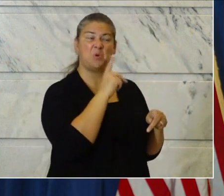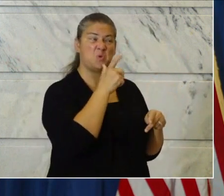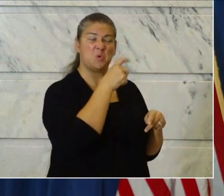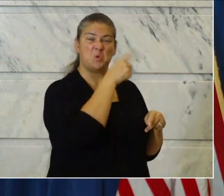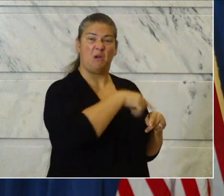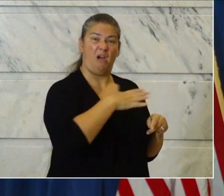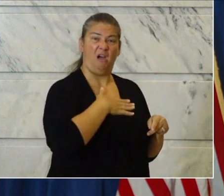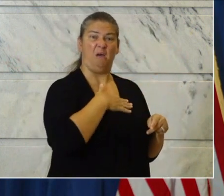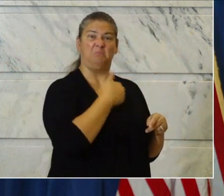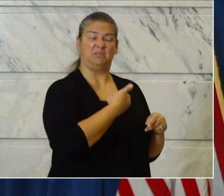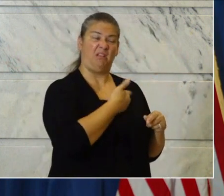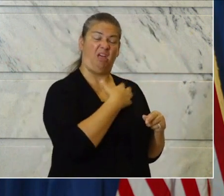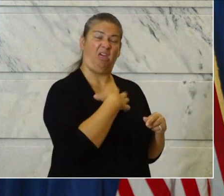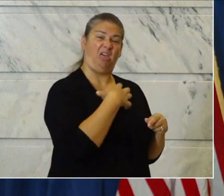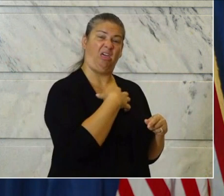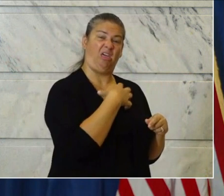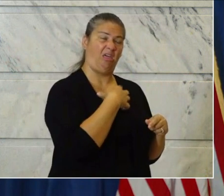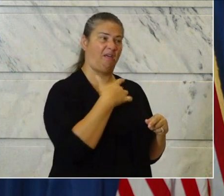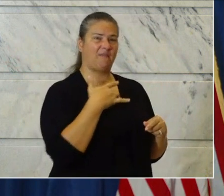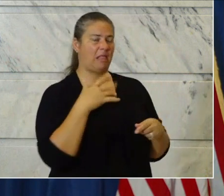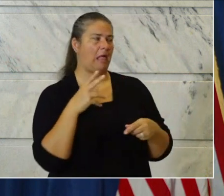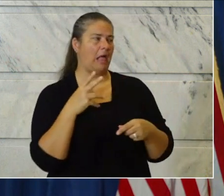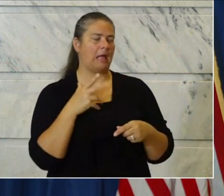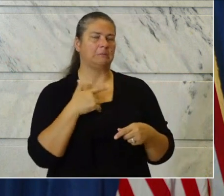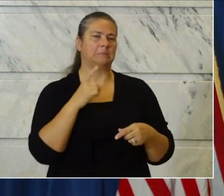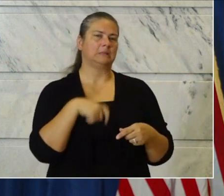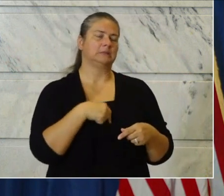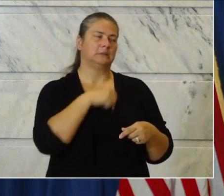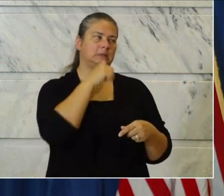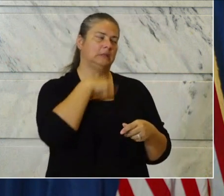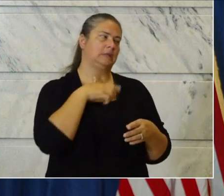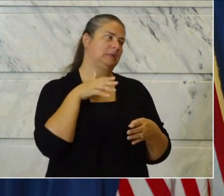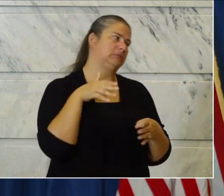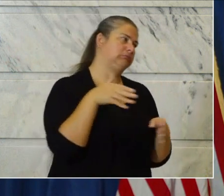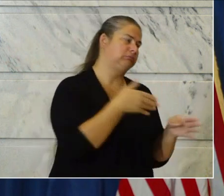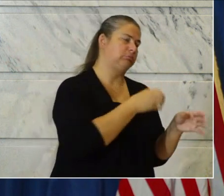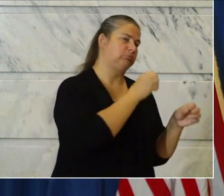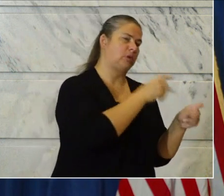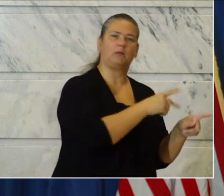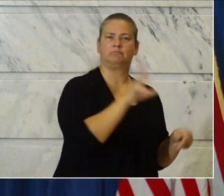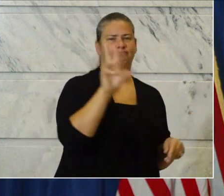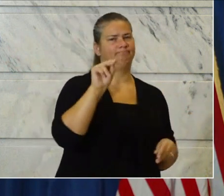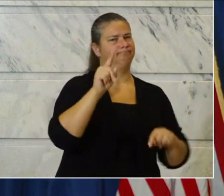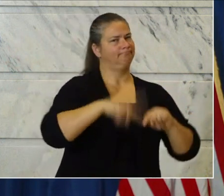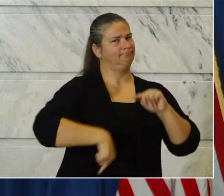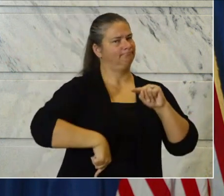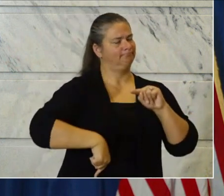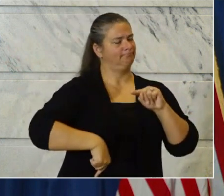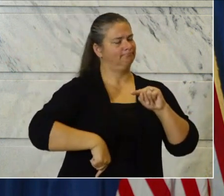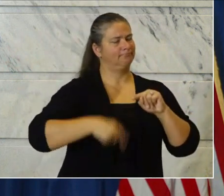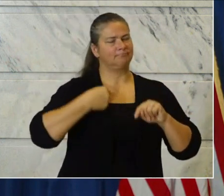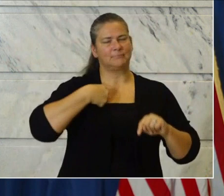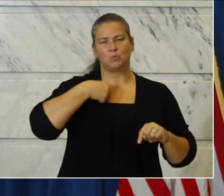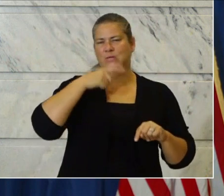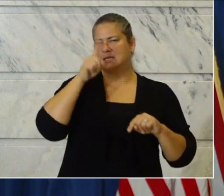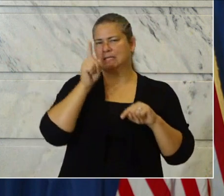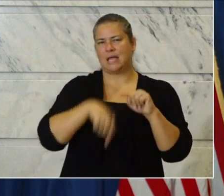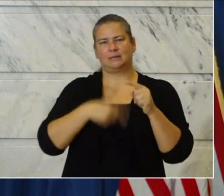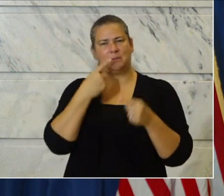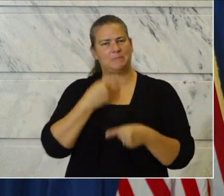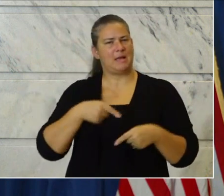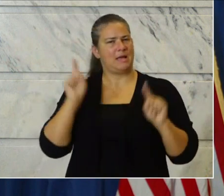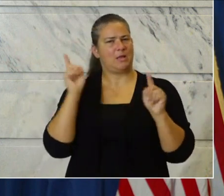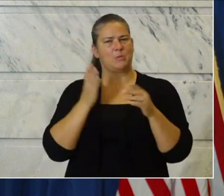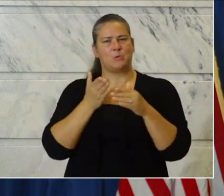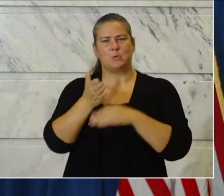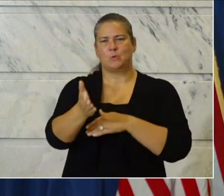upset know how to steer your decision-making. And that can't be how we do this. We will not make it through as intact as we